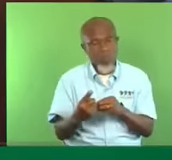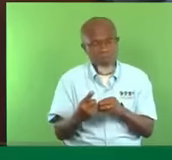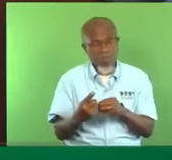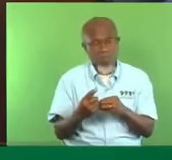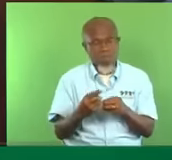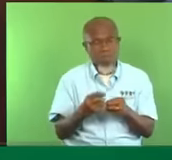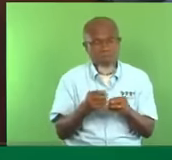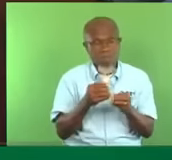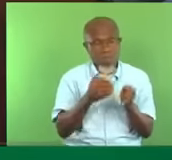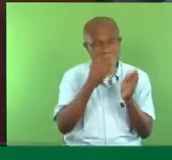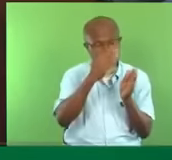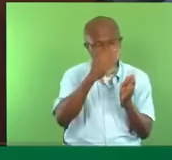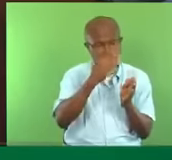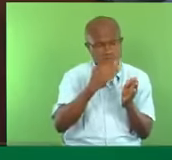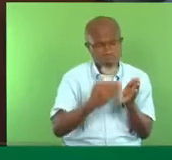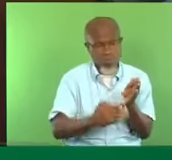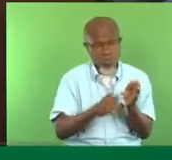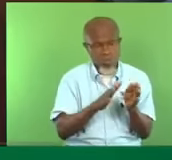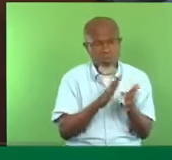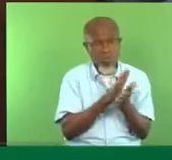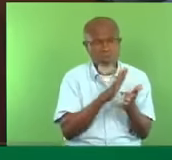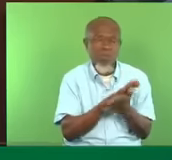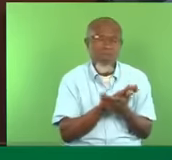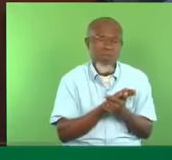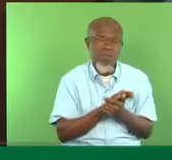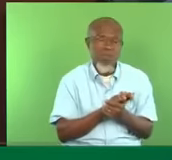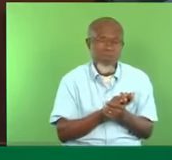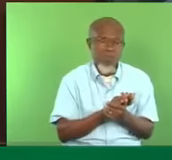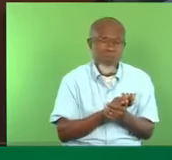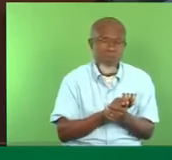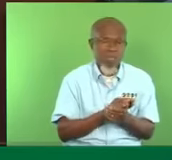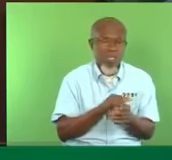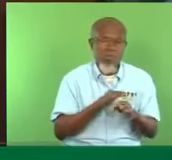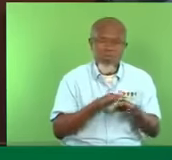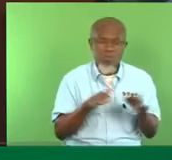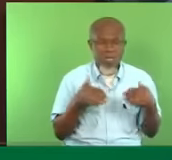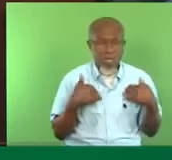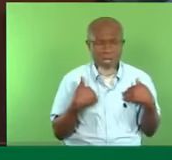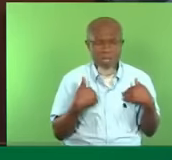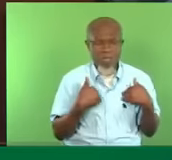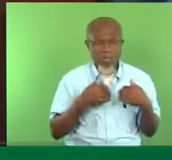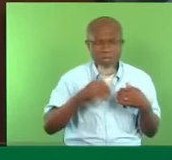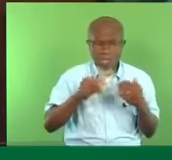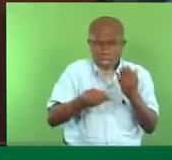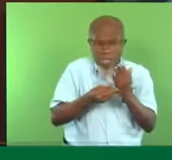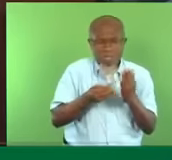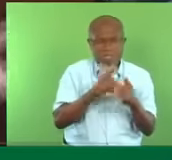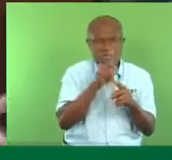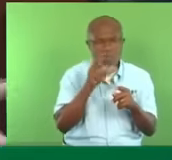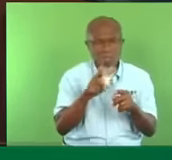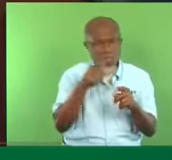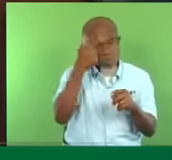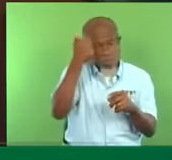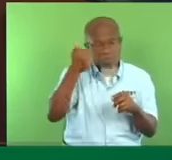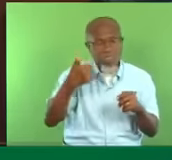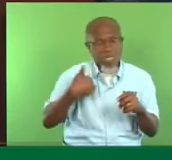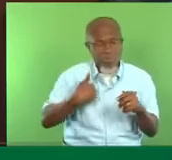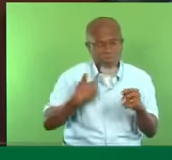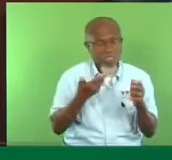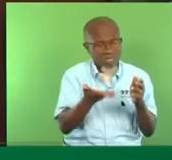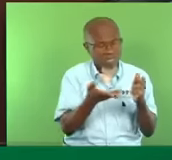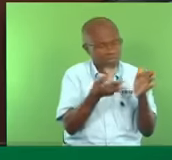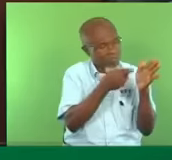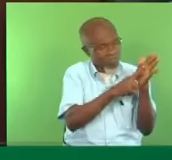And it is so bad, Madam Speaker, I do not even have supplemental questions because it is for the record I'm asking.